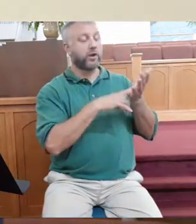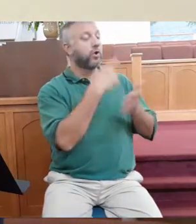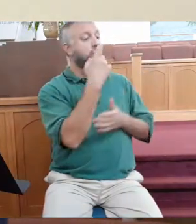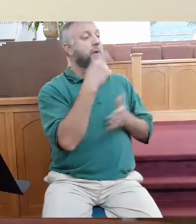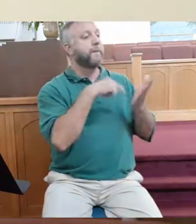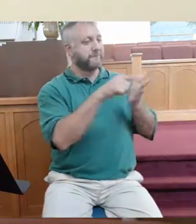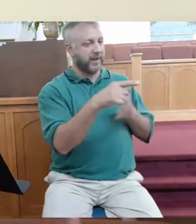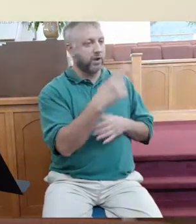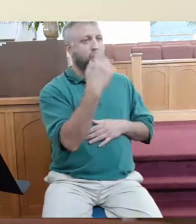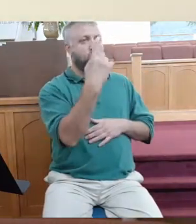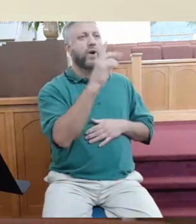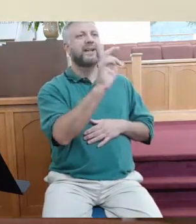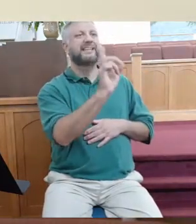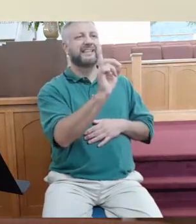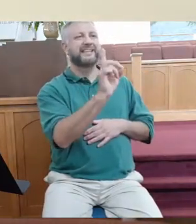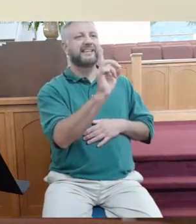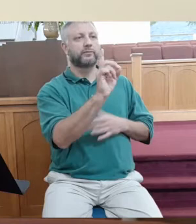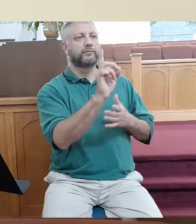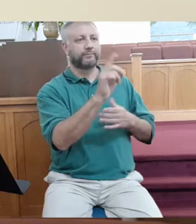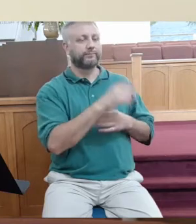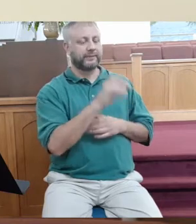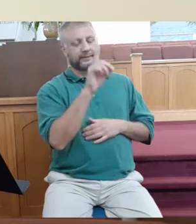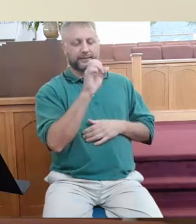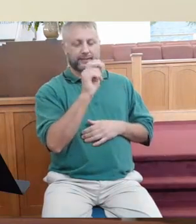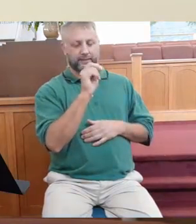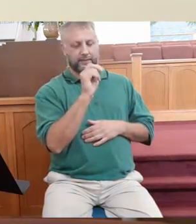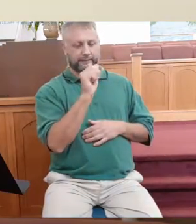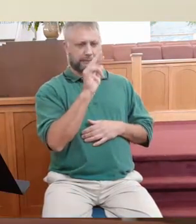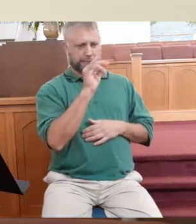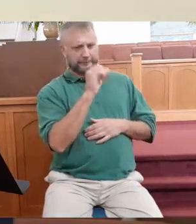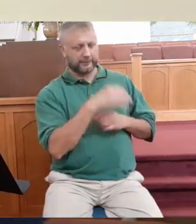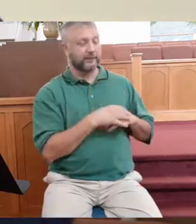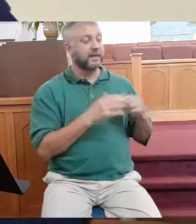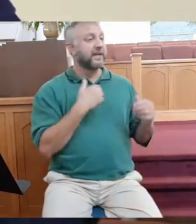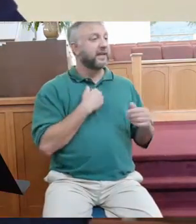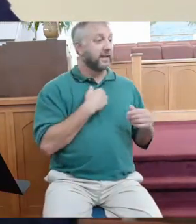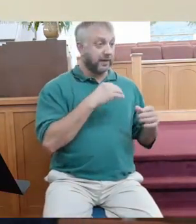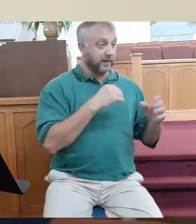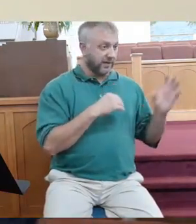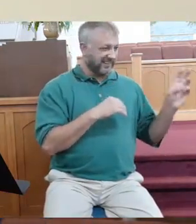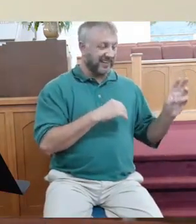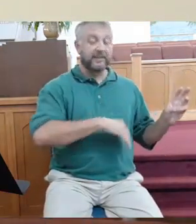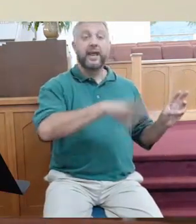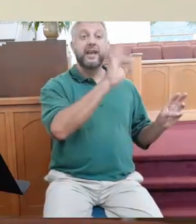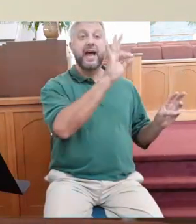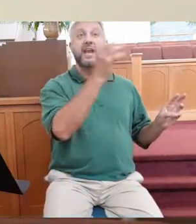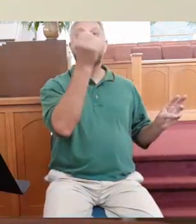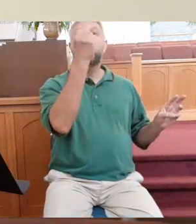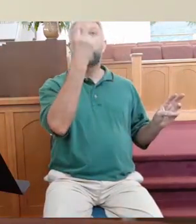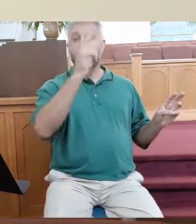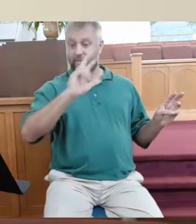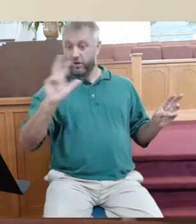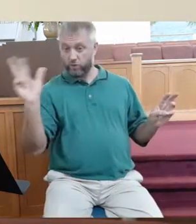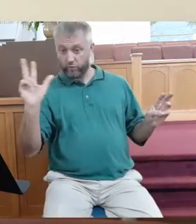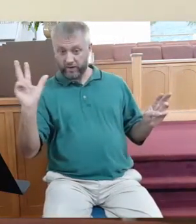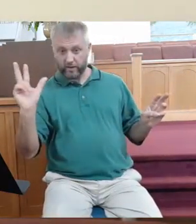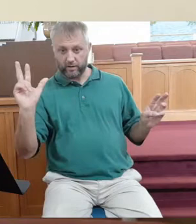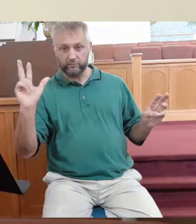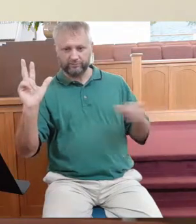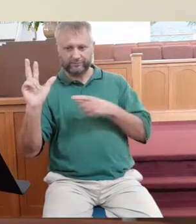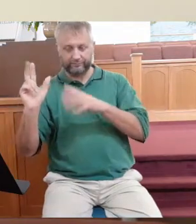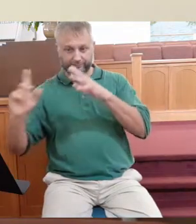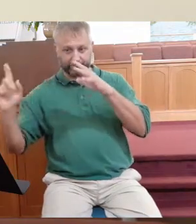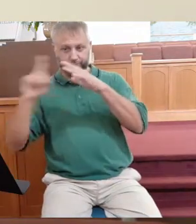landowner to pay me this much money. And then we got nine o'clock, 12 o'clock, and three o'clock employees who just showed up late,